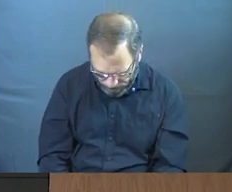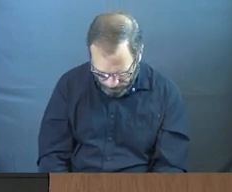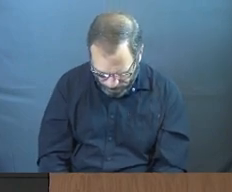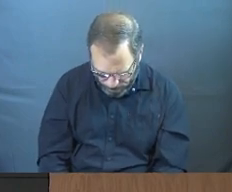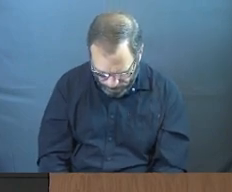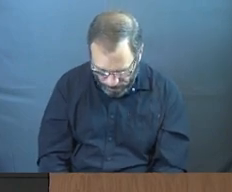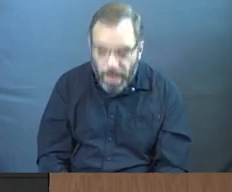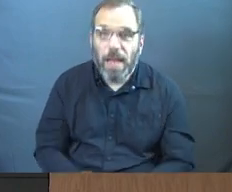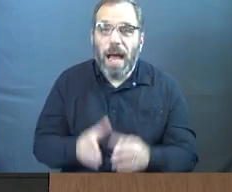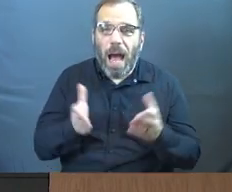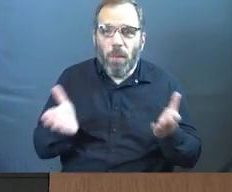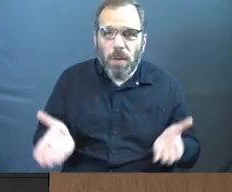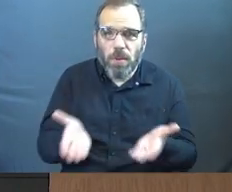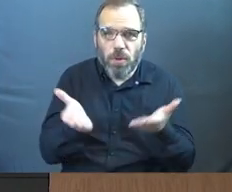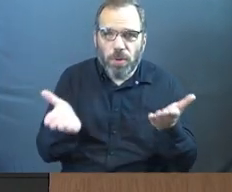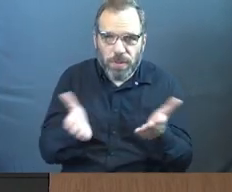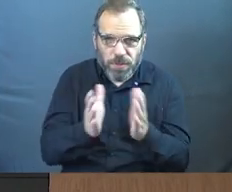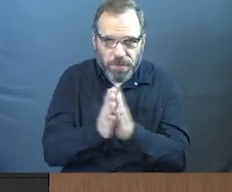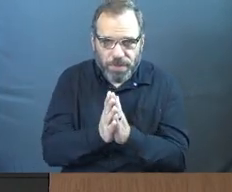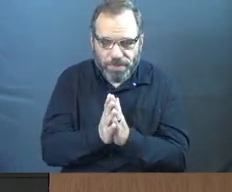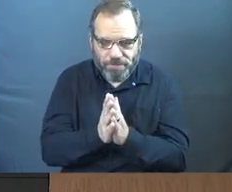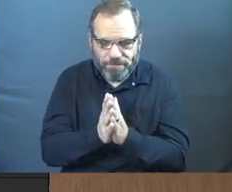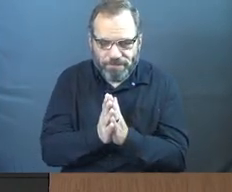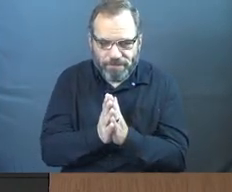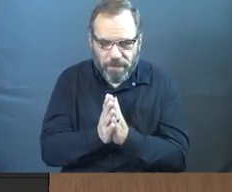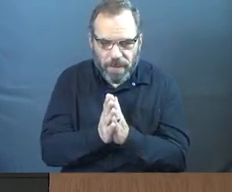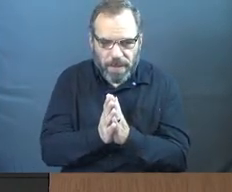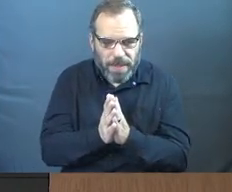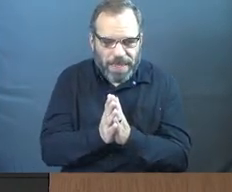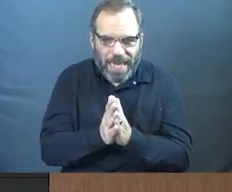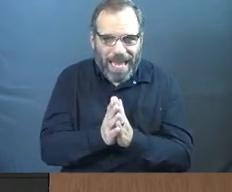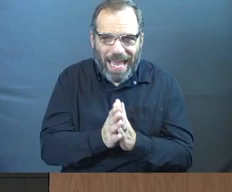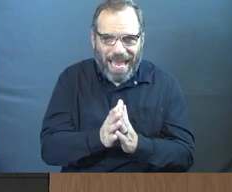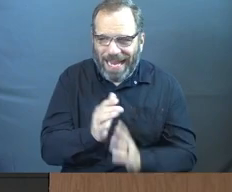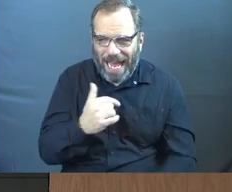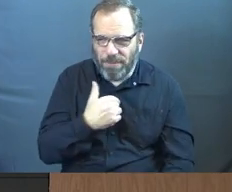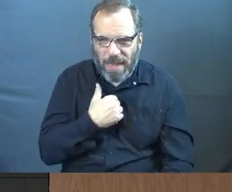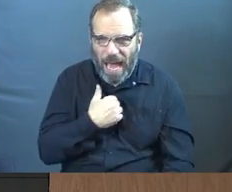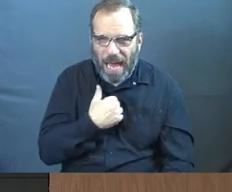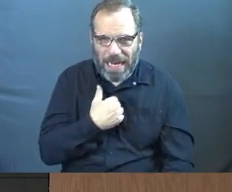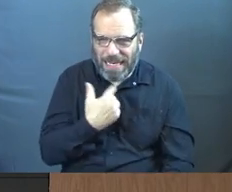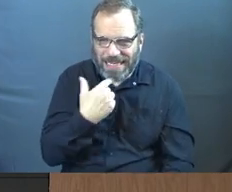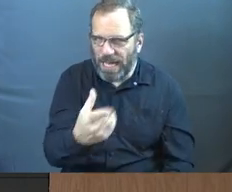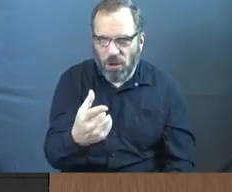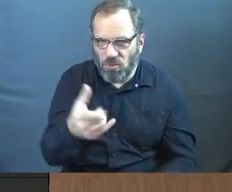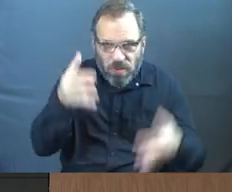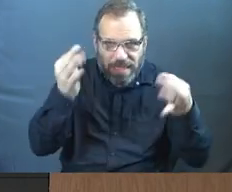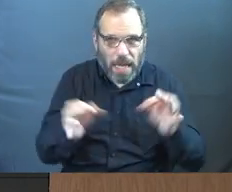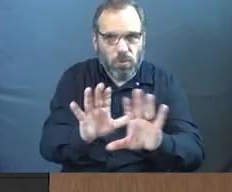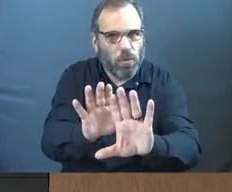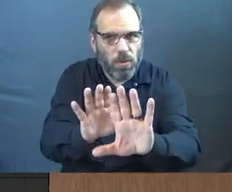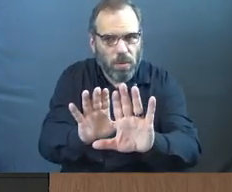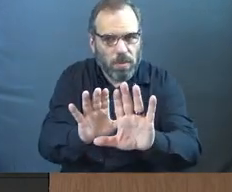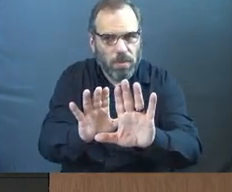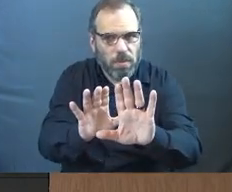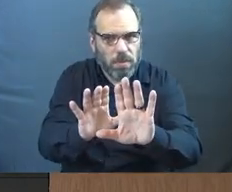Here's what I would encourage you to do. And I'm not going to be dogmatic with you and I'm not going to tell you where to land on this at all.